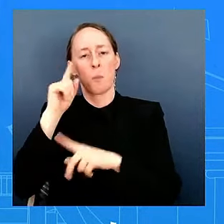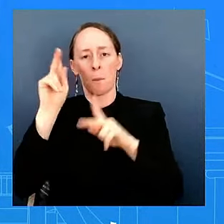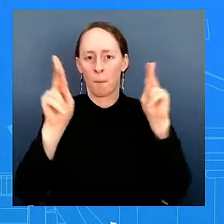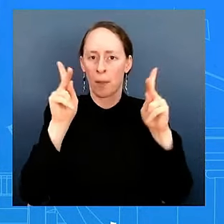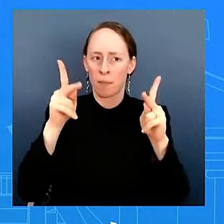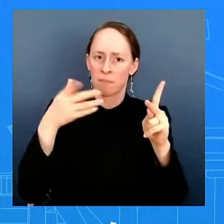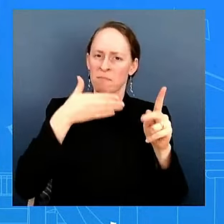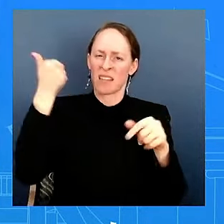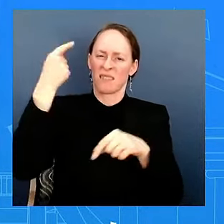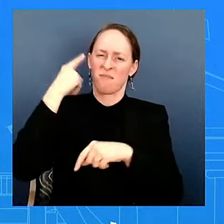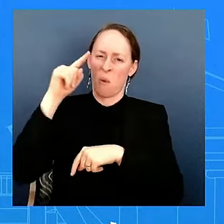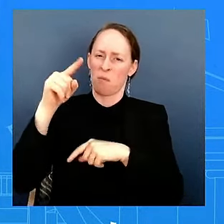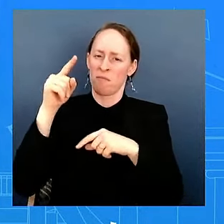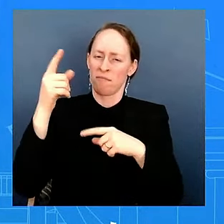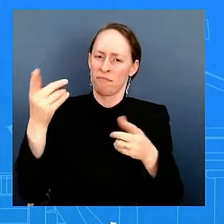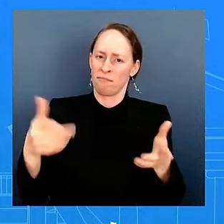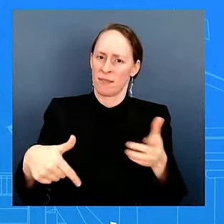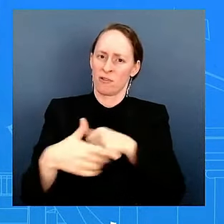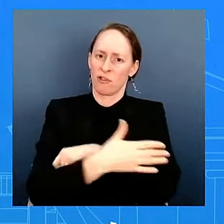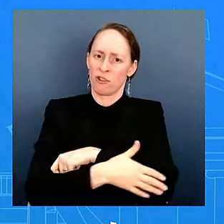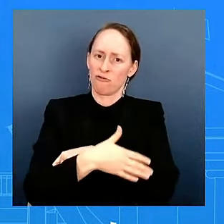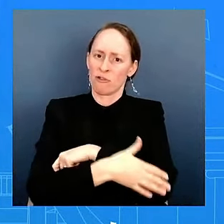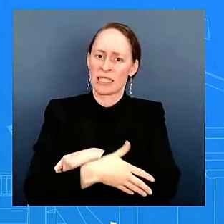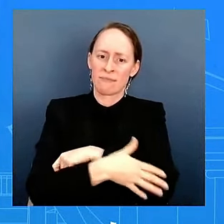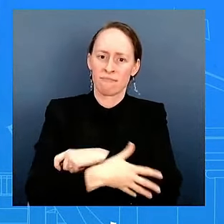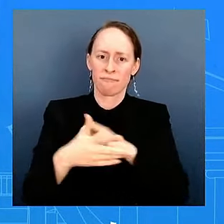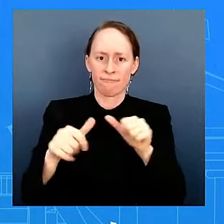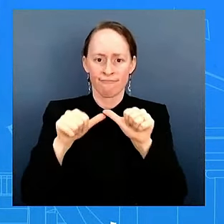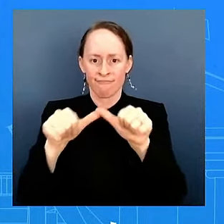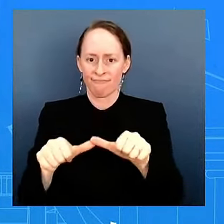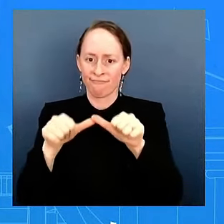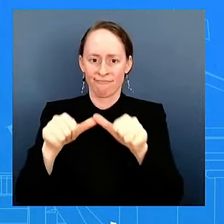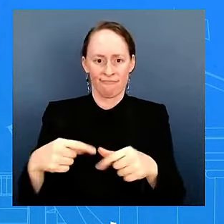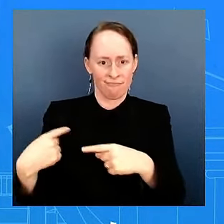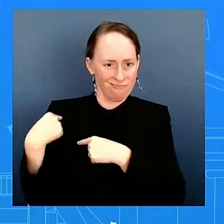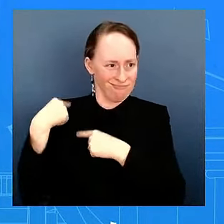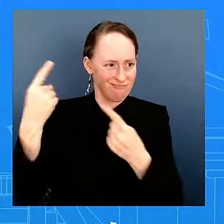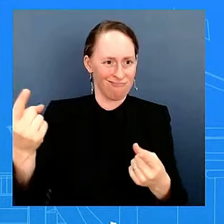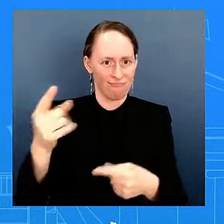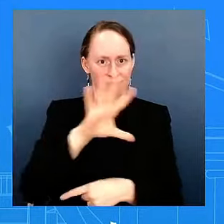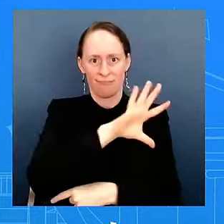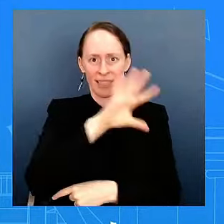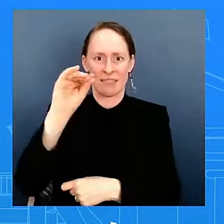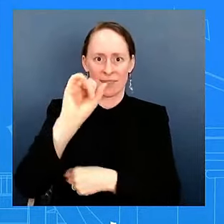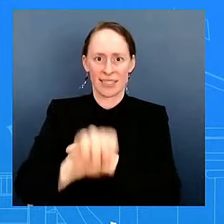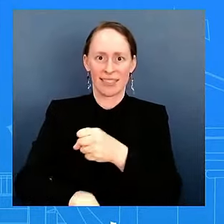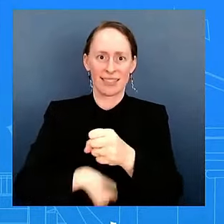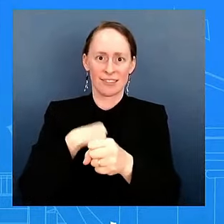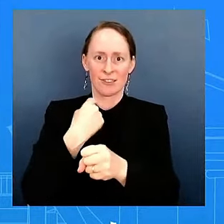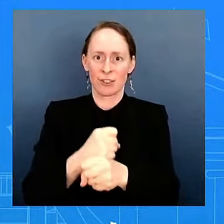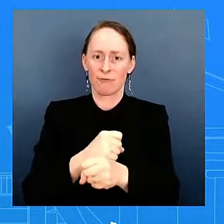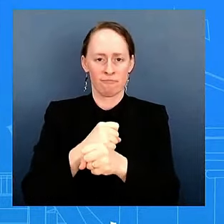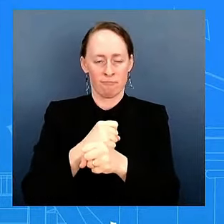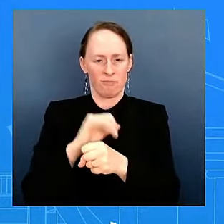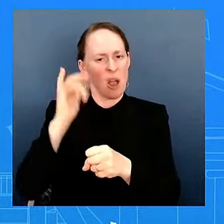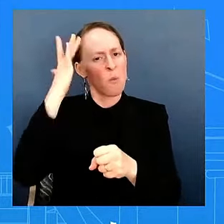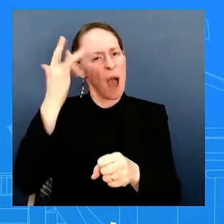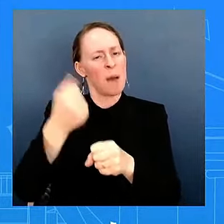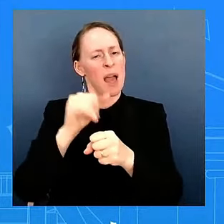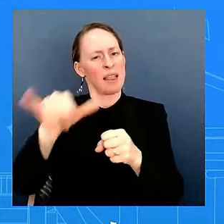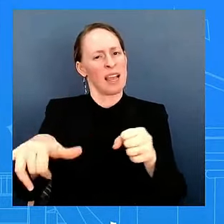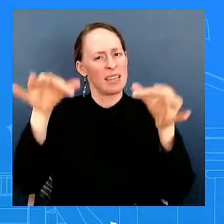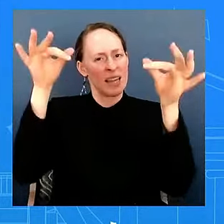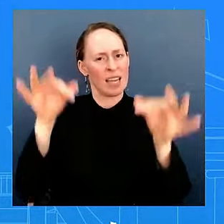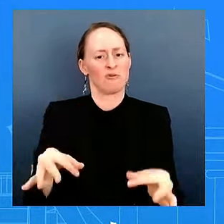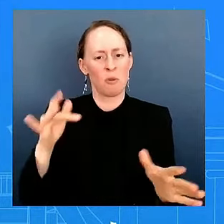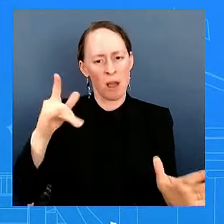career this past 50-plus years. And that was his decision, passing along the torch. This is stuff that he said in the Oval Address,